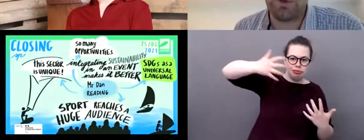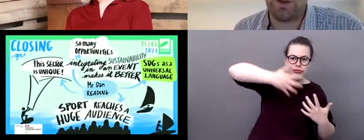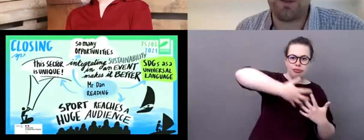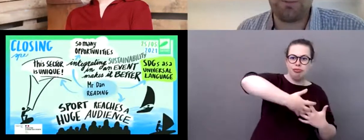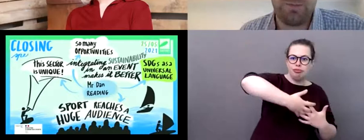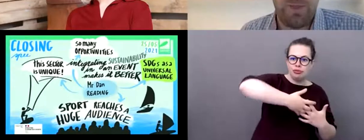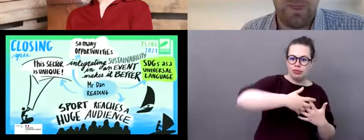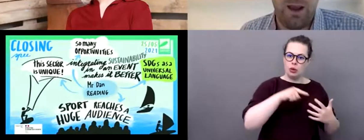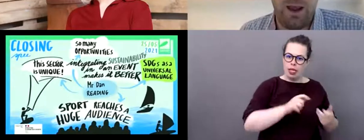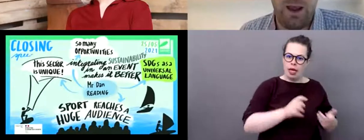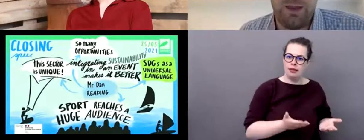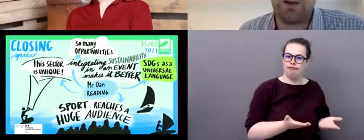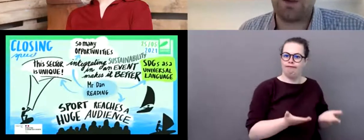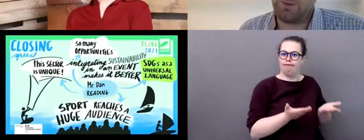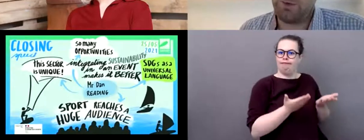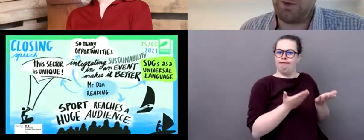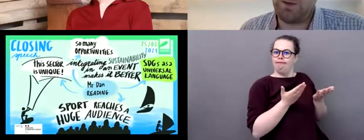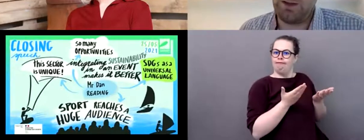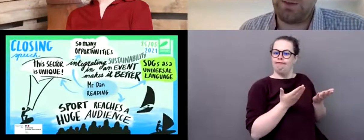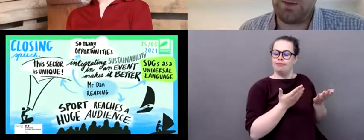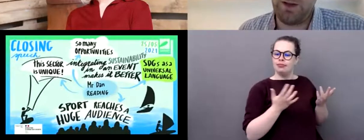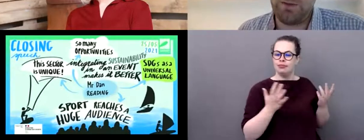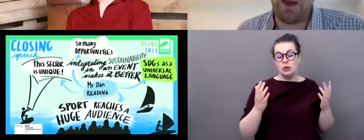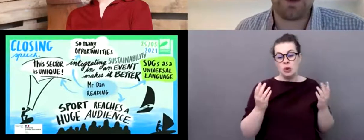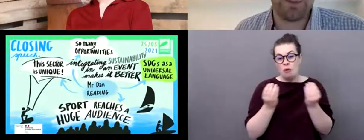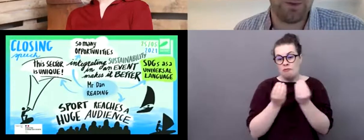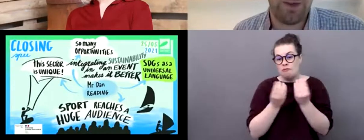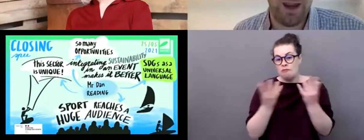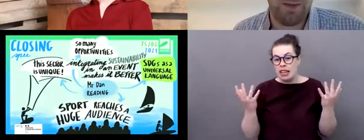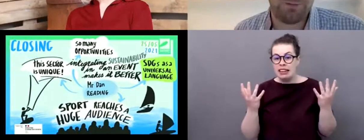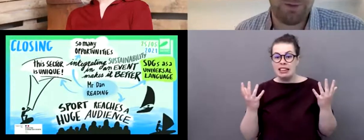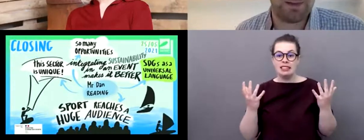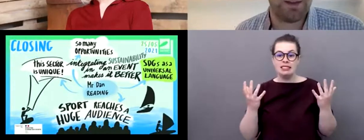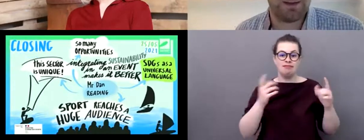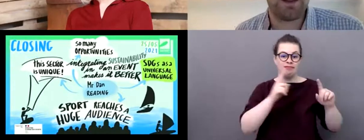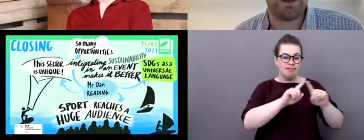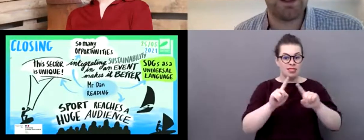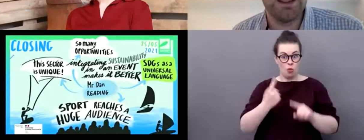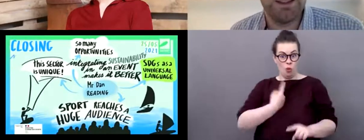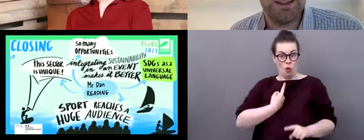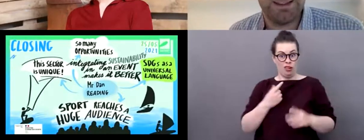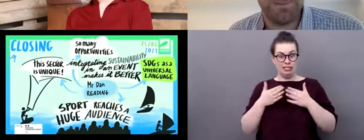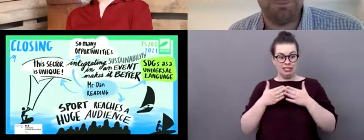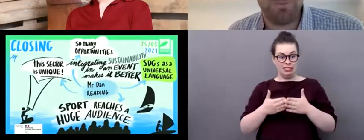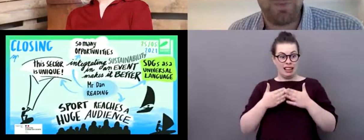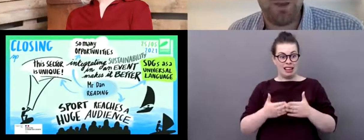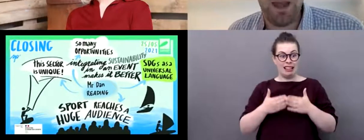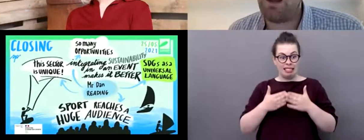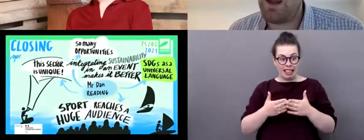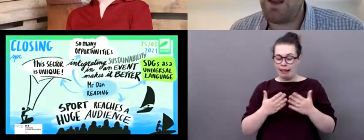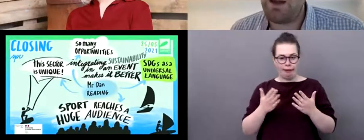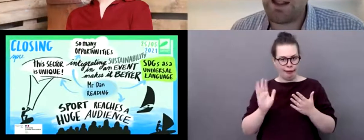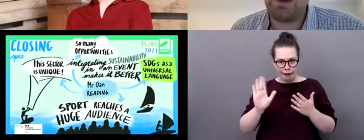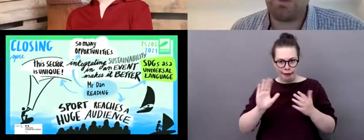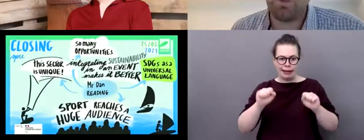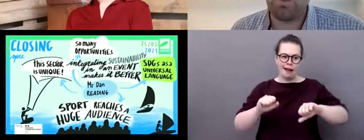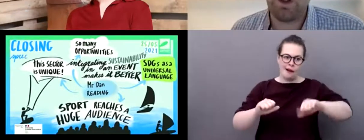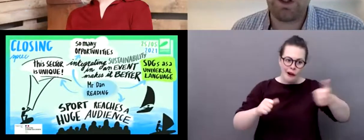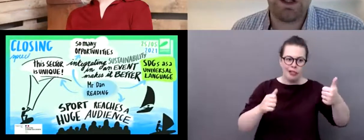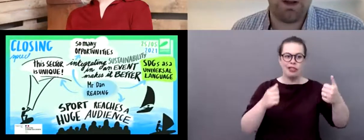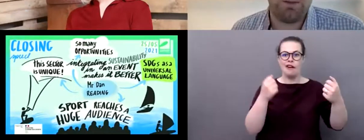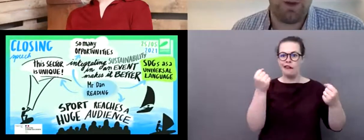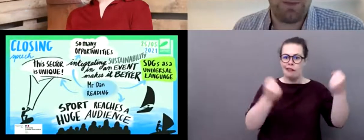years time. So I think, uh, there's lots of opportunities for other sports there and that's really exciting. Um, and, and, again,